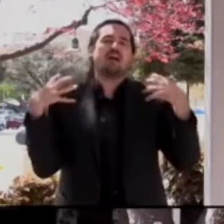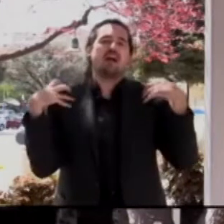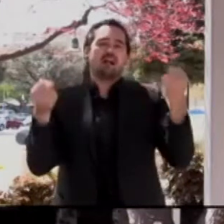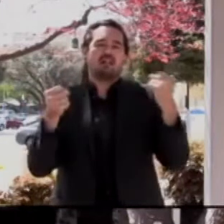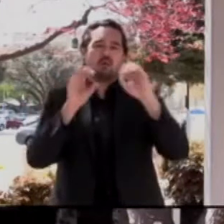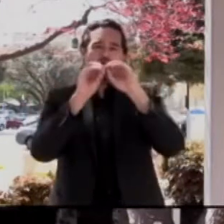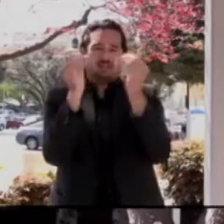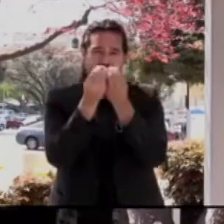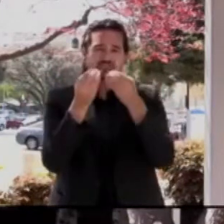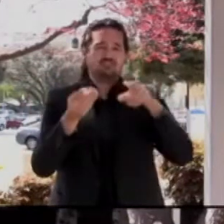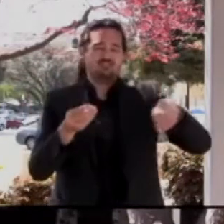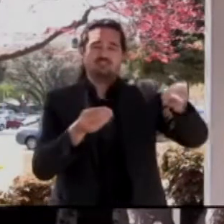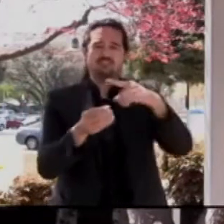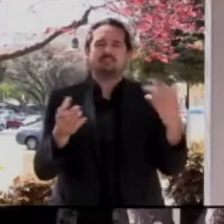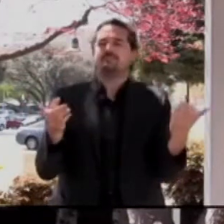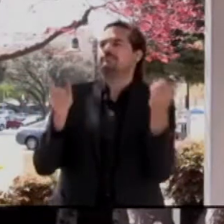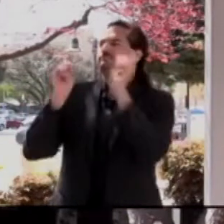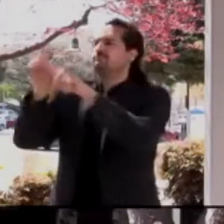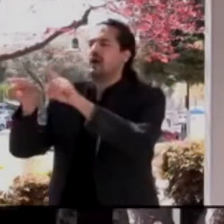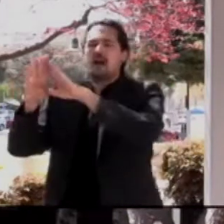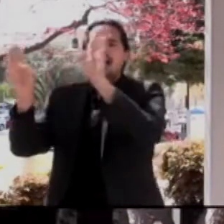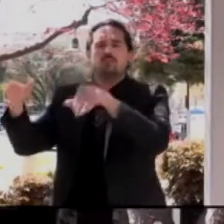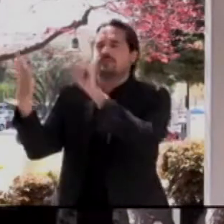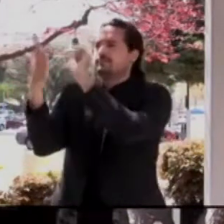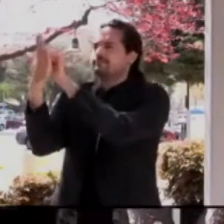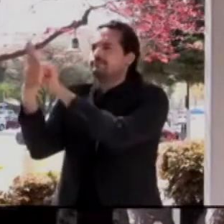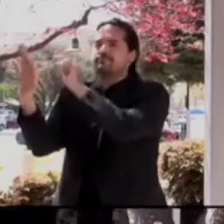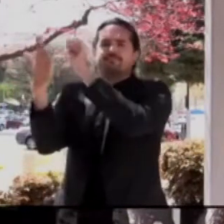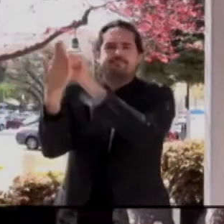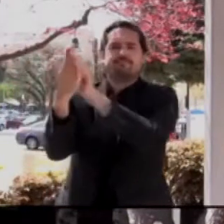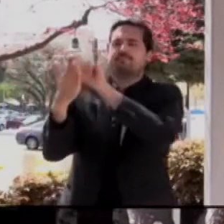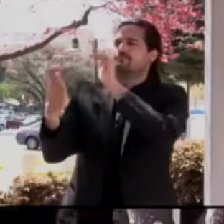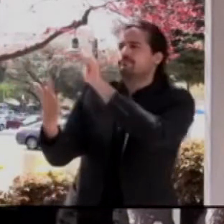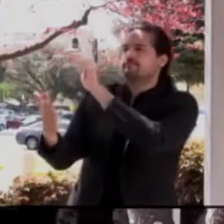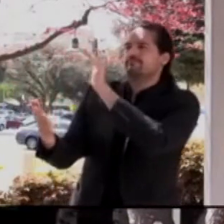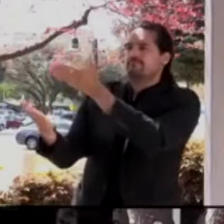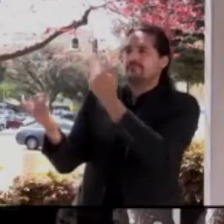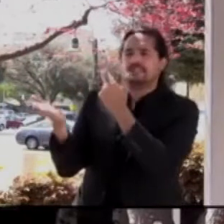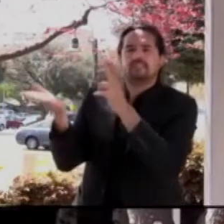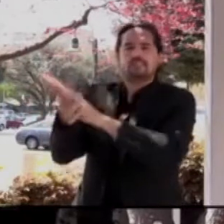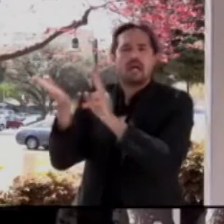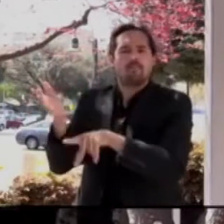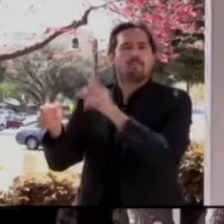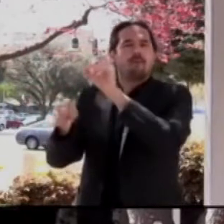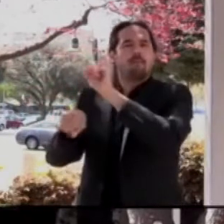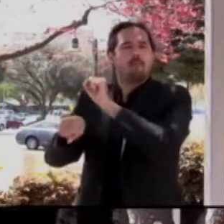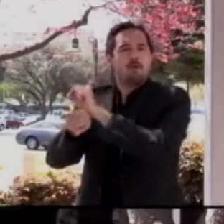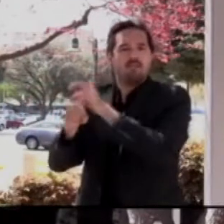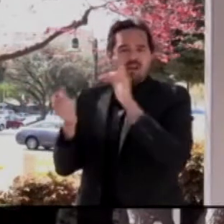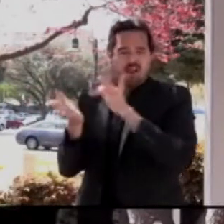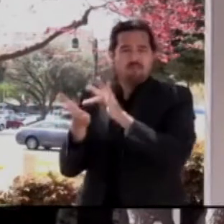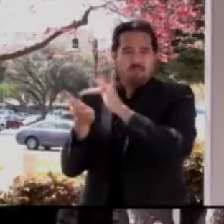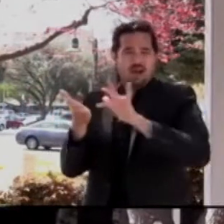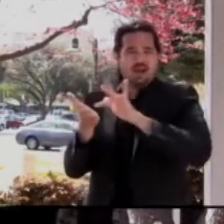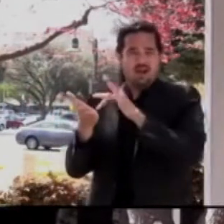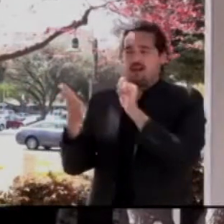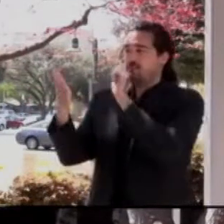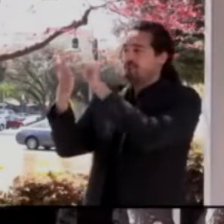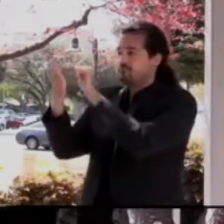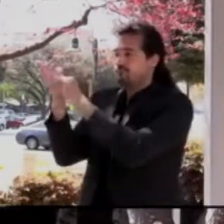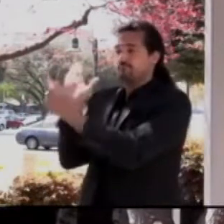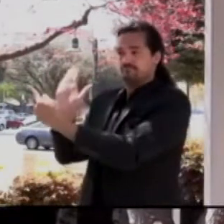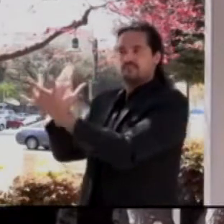in hand, to schedule folks for their vaccination appointments, to provide resources, to answer questions, and connect them to further